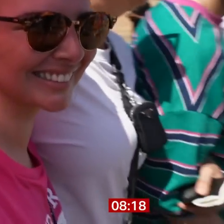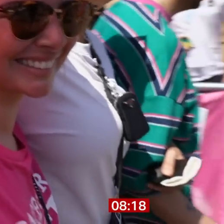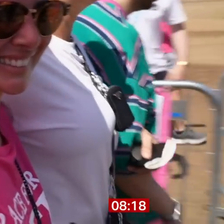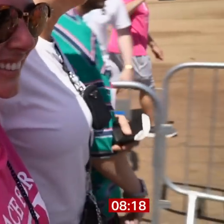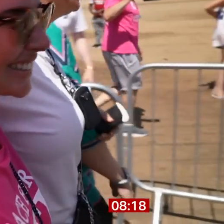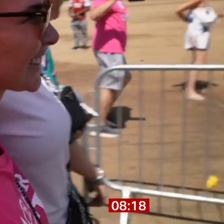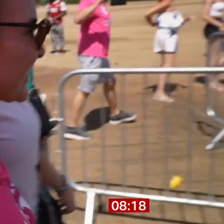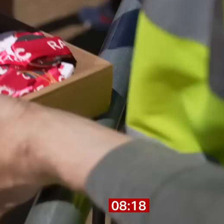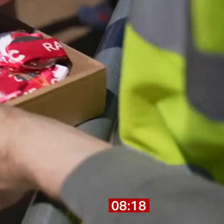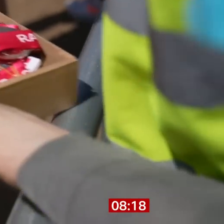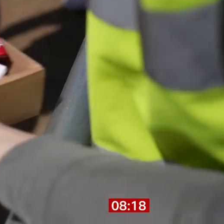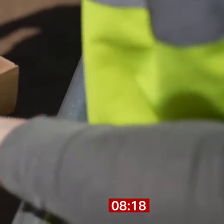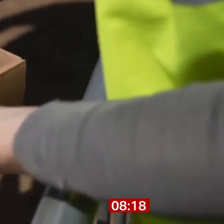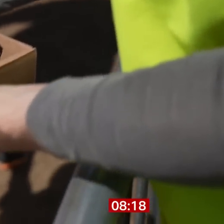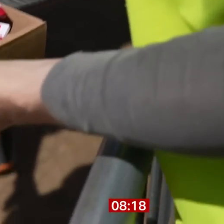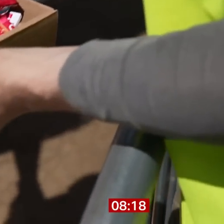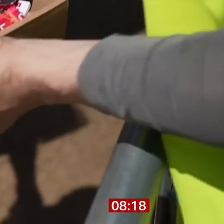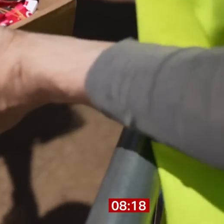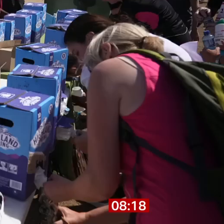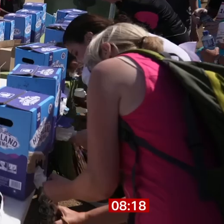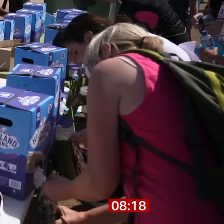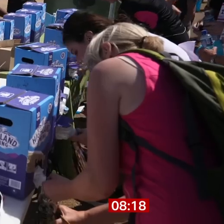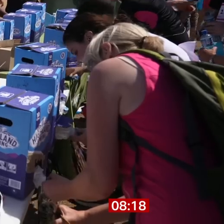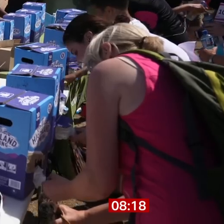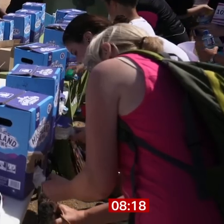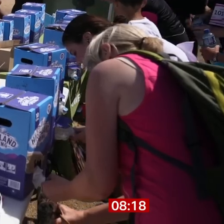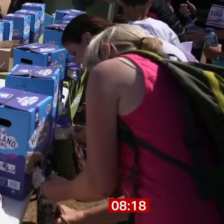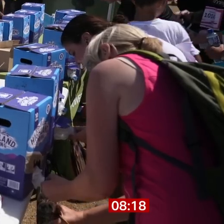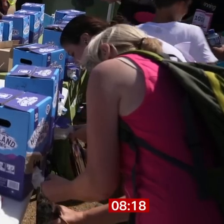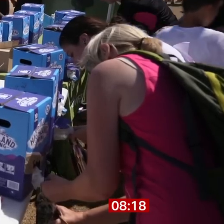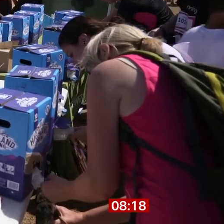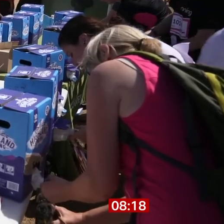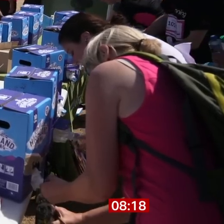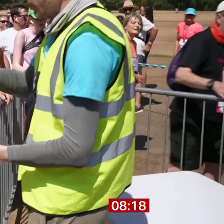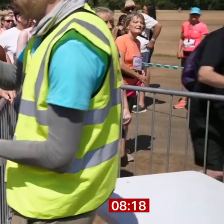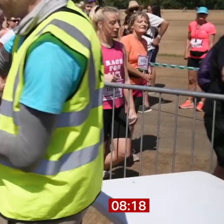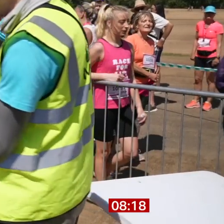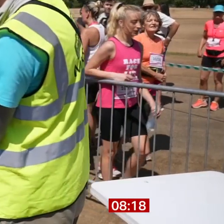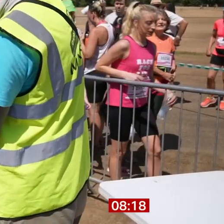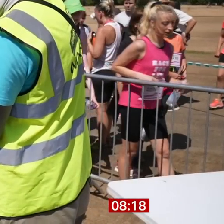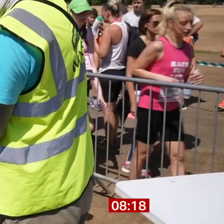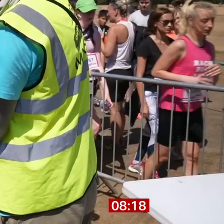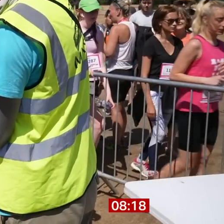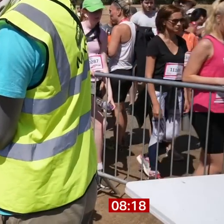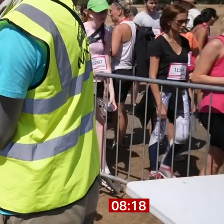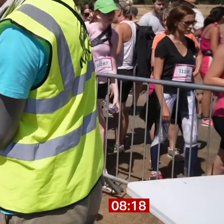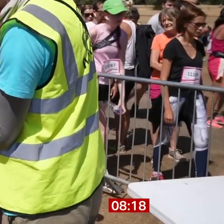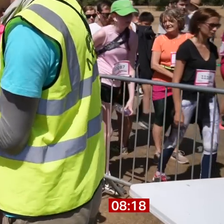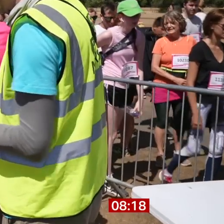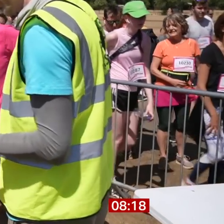This run may be over, but the race for life continues for thousands who will be diagnosed with cancer this year.